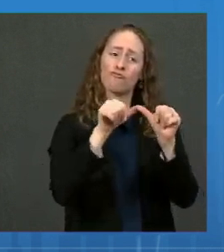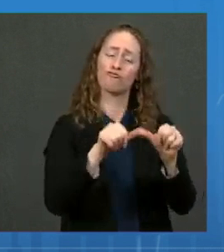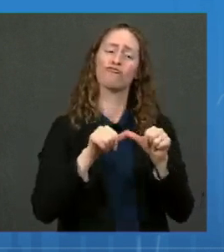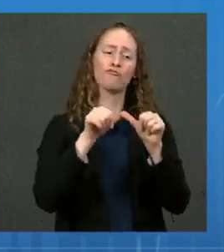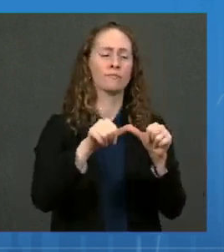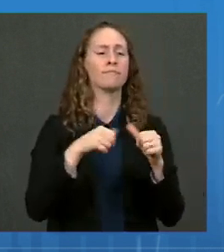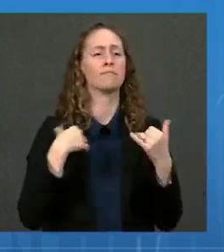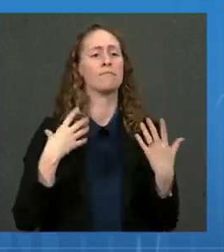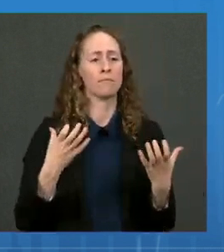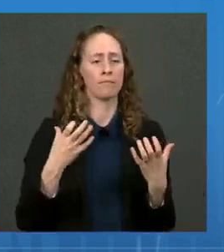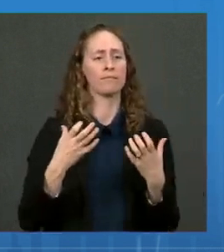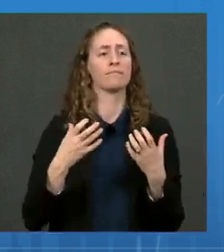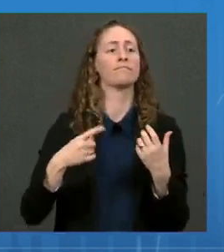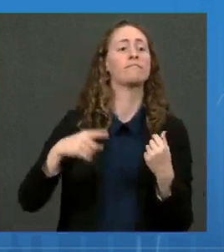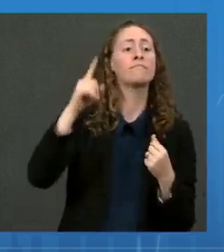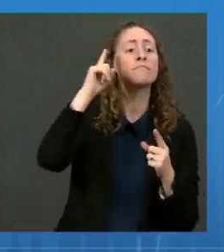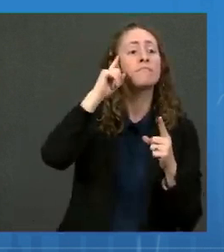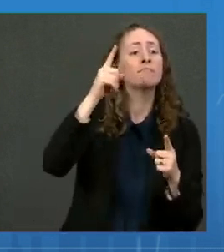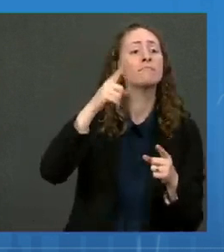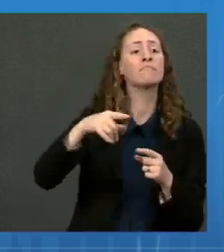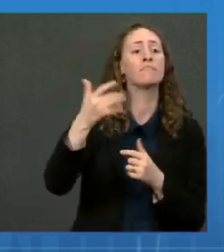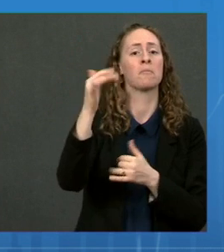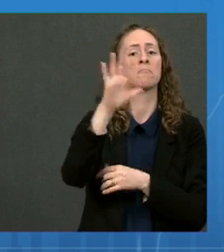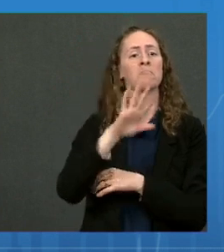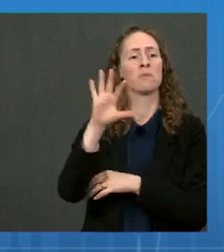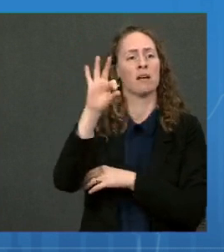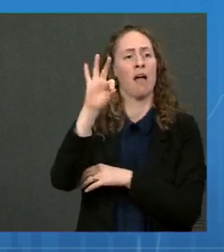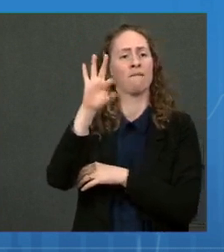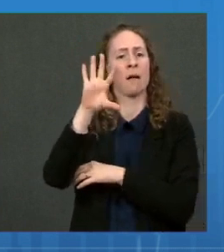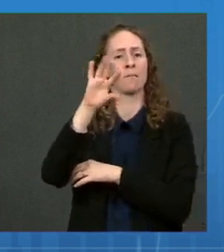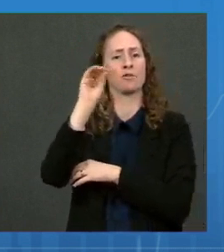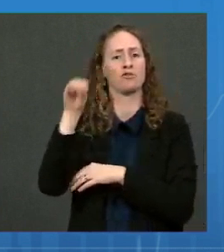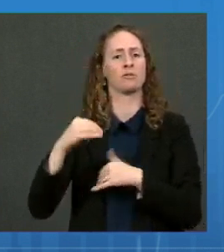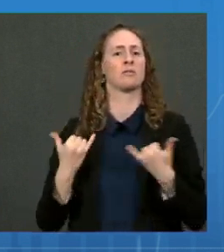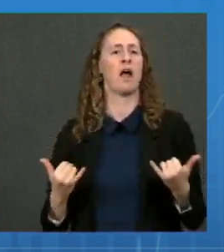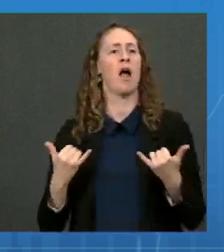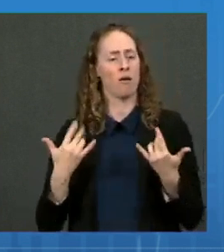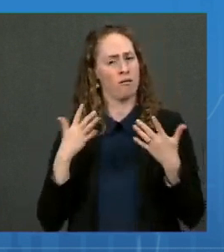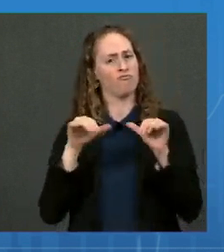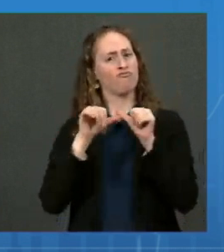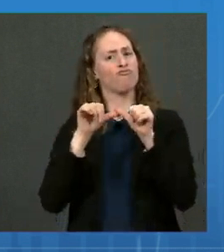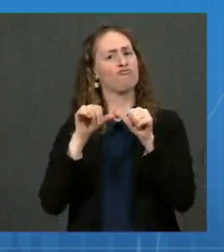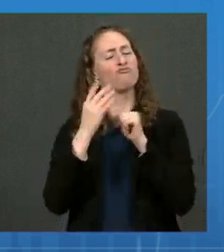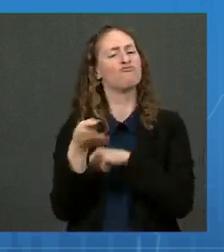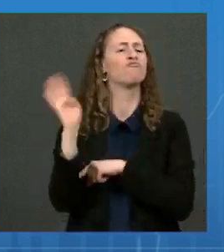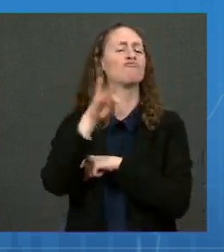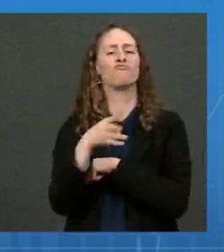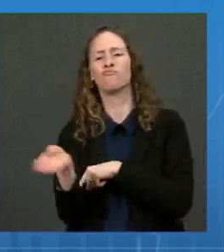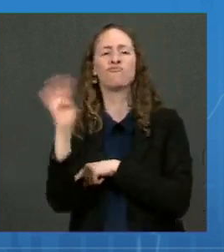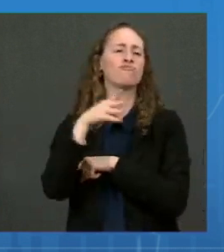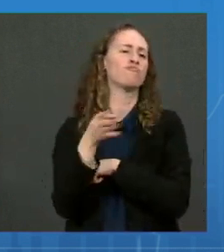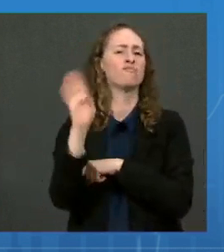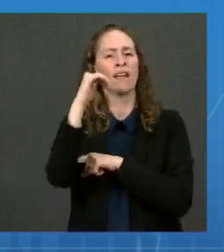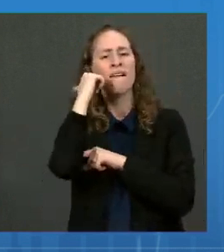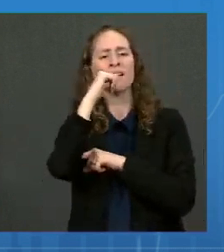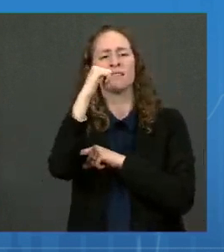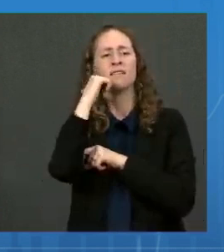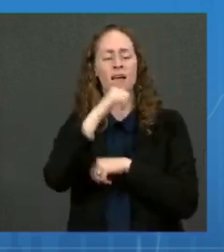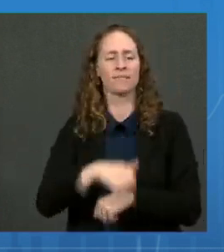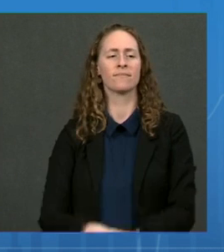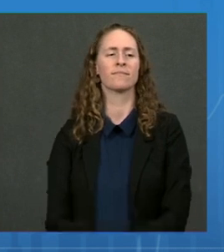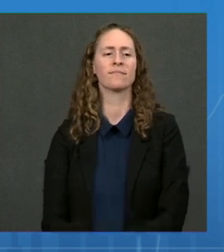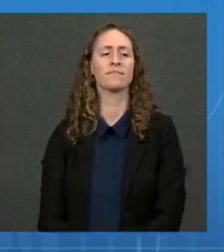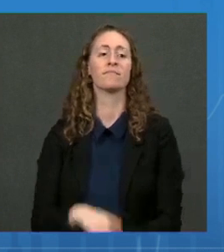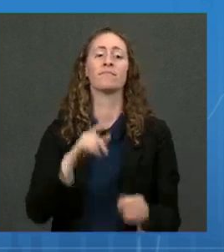open full-time. The second study was done in collaboration with Maricopa and Pima counties in Arizona.